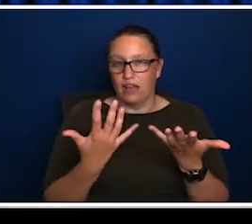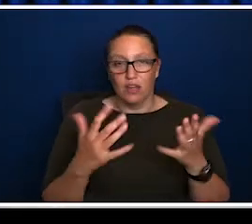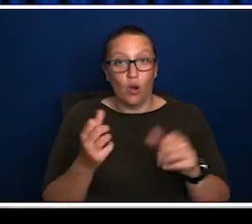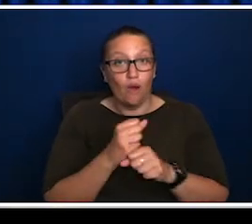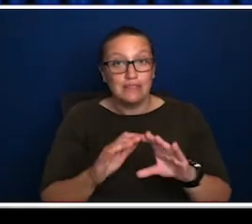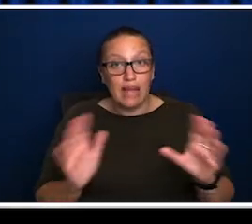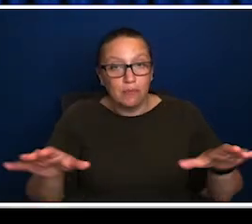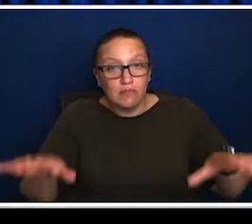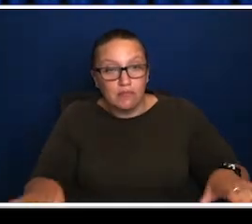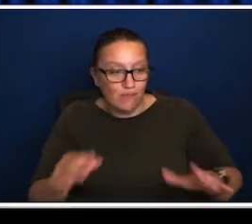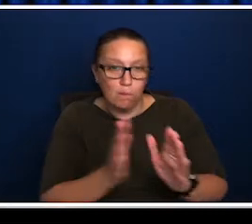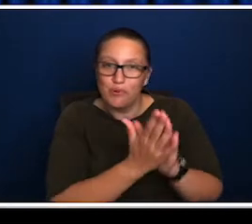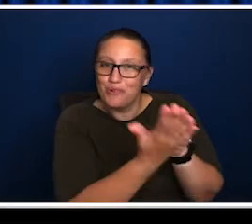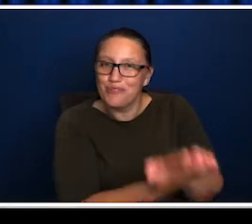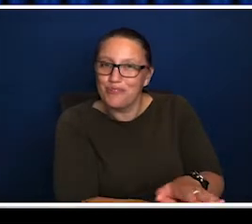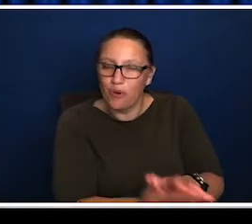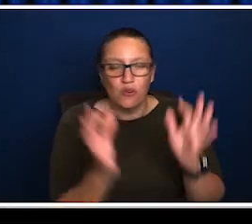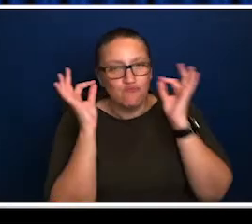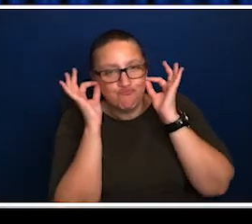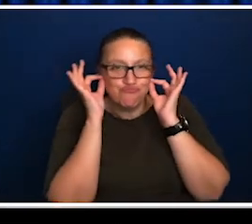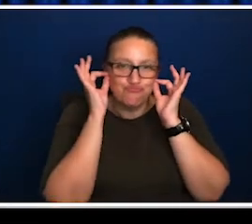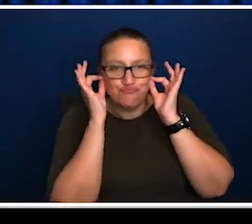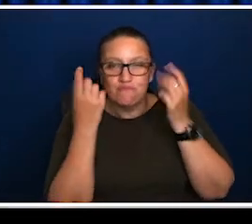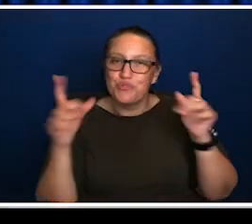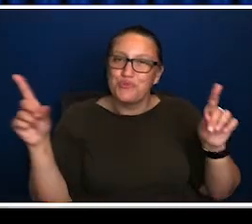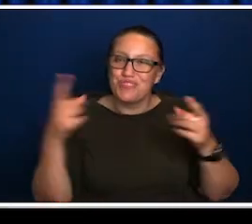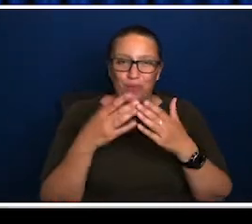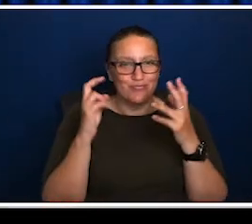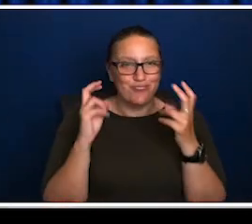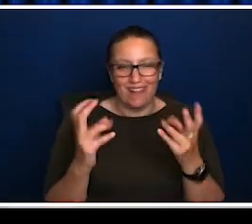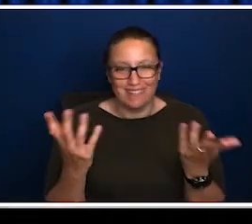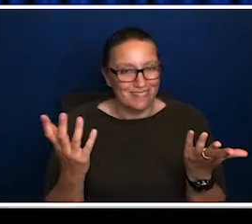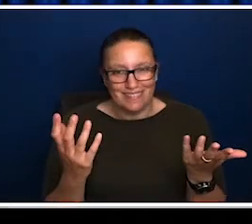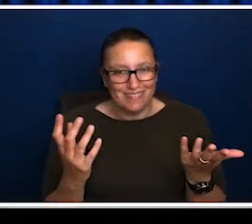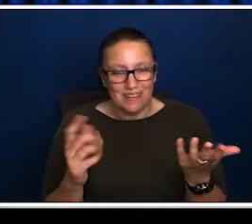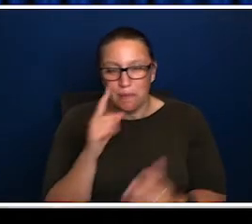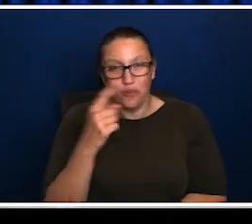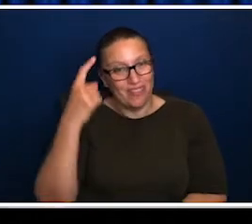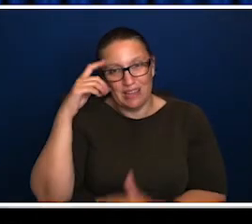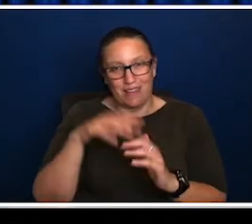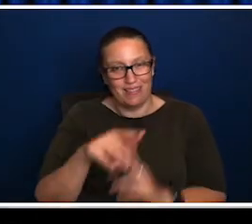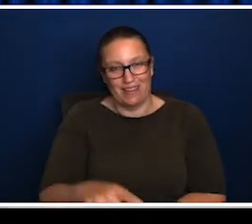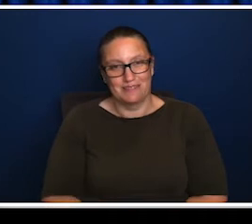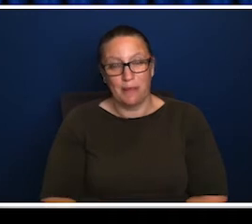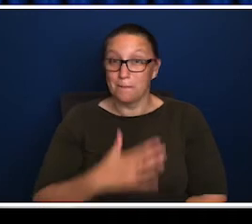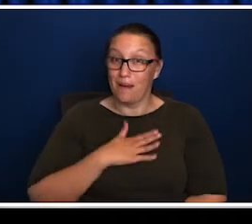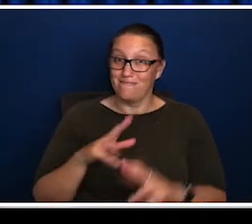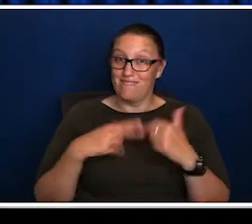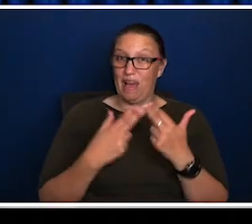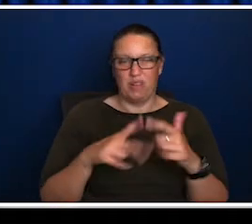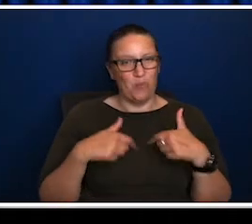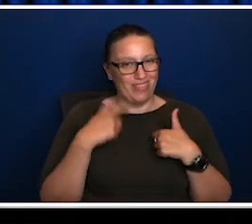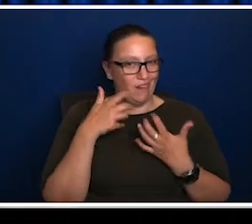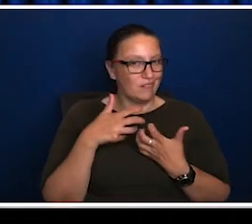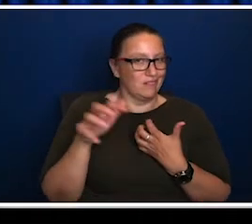the kinds of art that you experience in your daily life, whether it's the book on your coffee table or the music in your headphones when you're on the